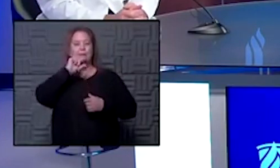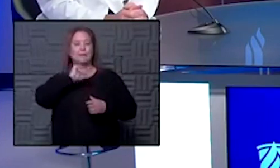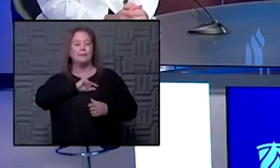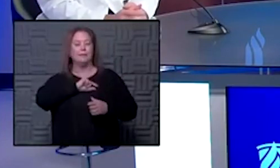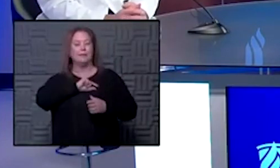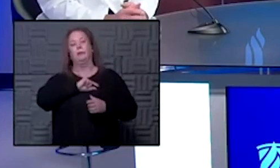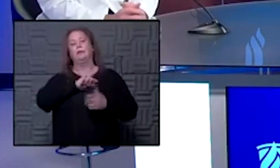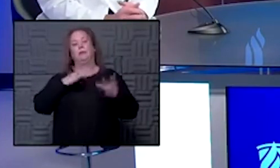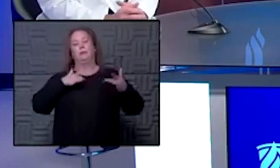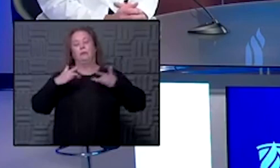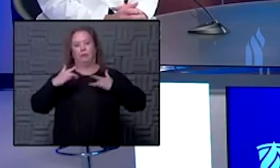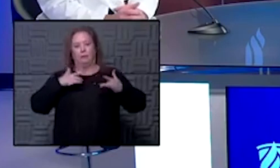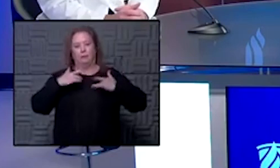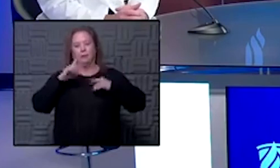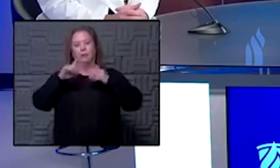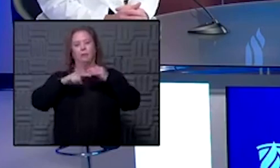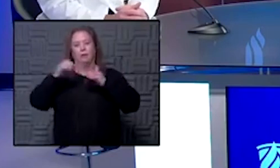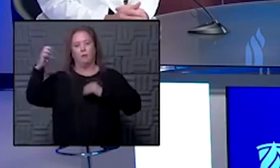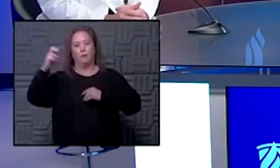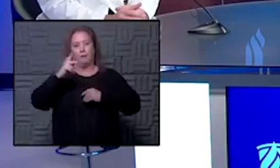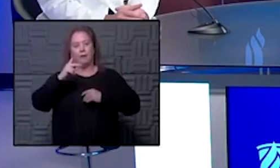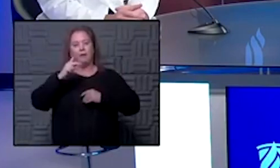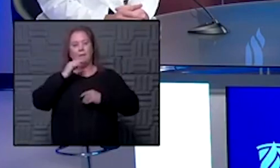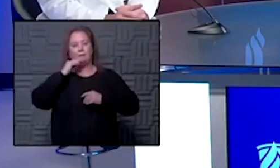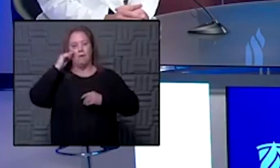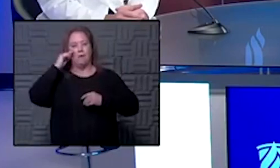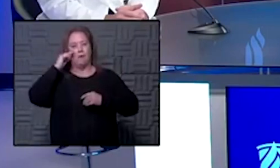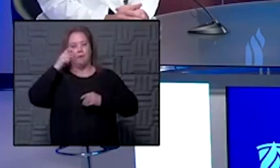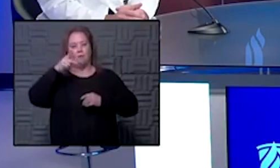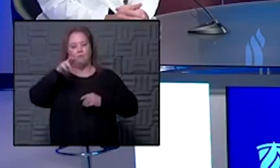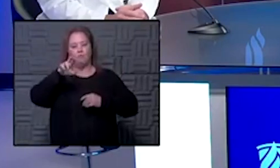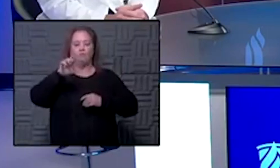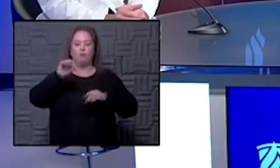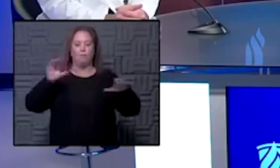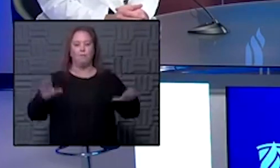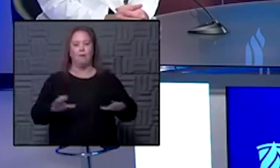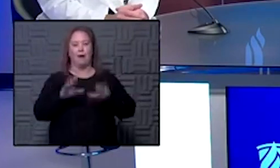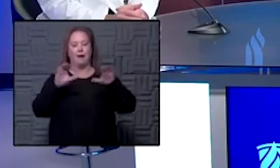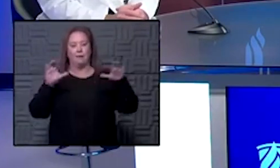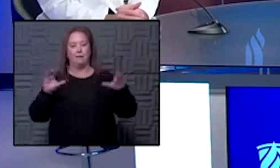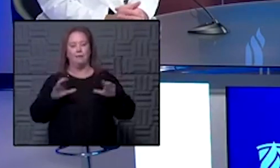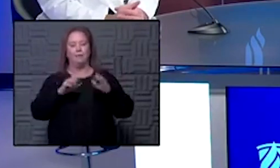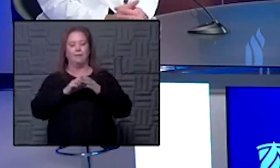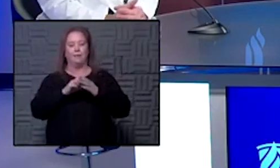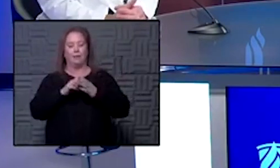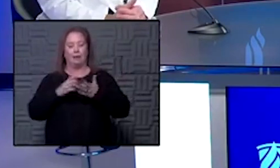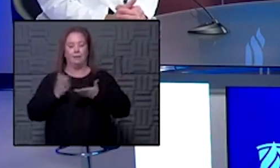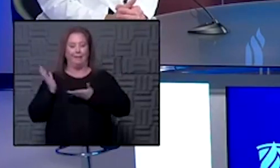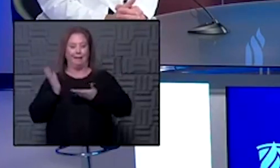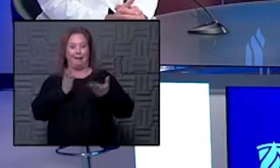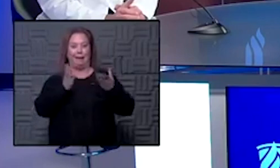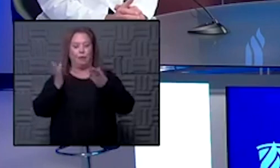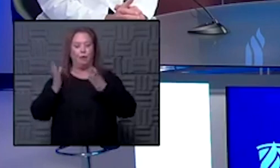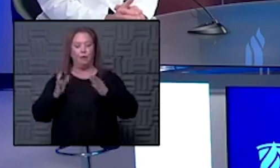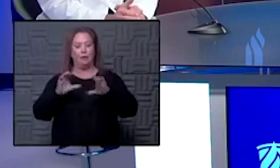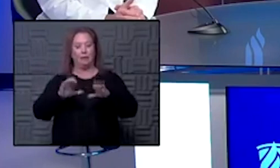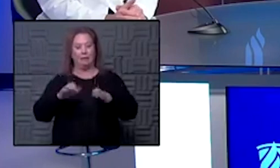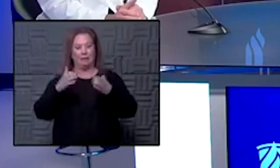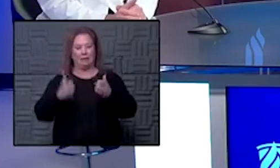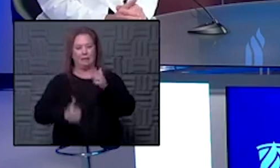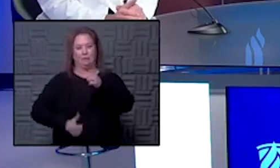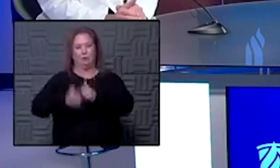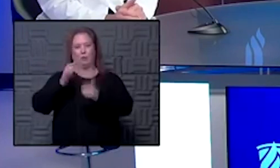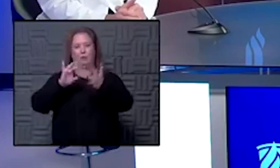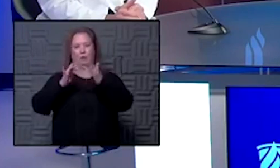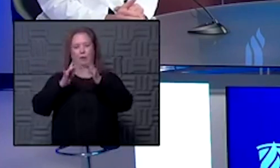is concerned about making sure that they're proactive and not being a carrier they say their classes have been mostly